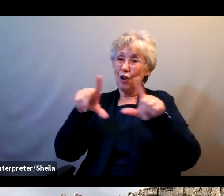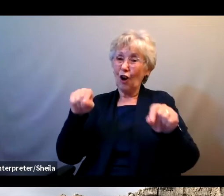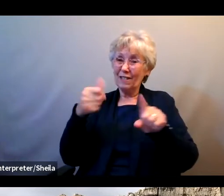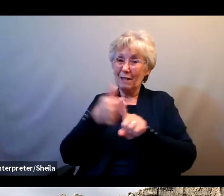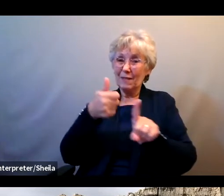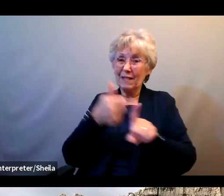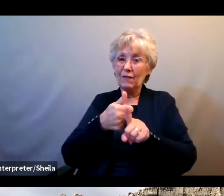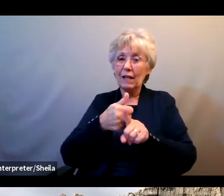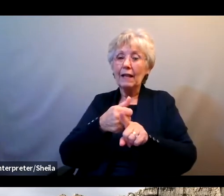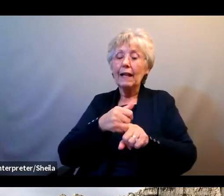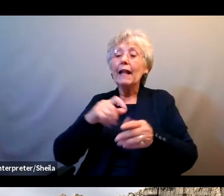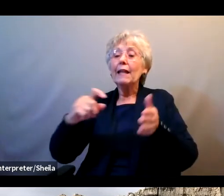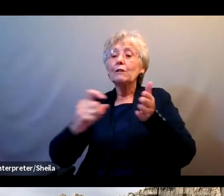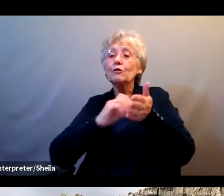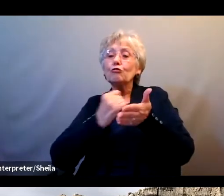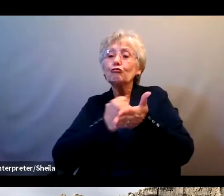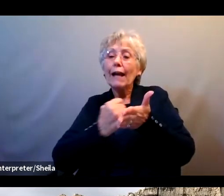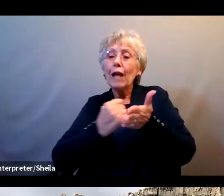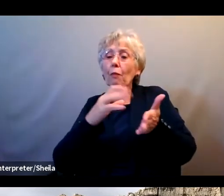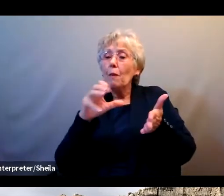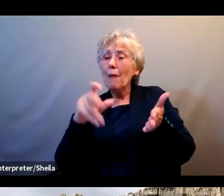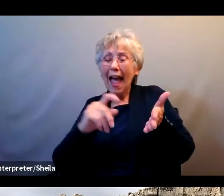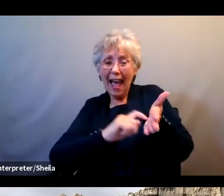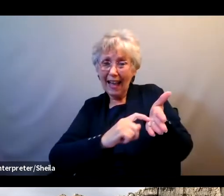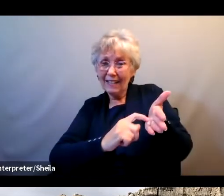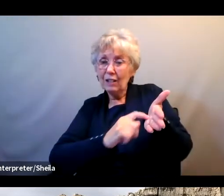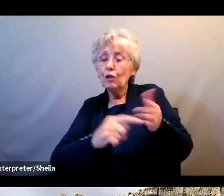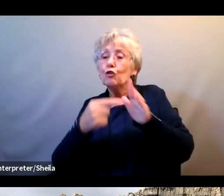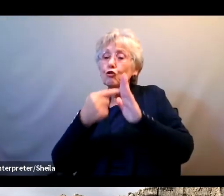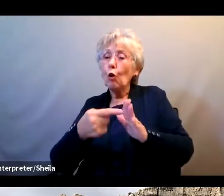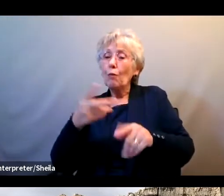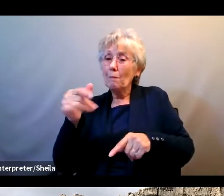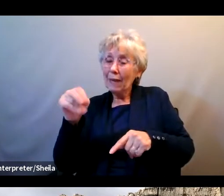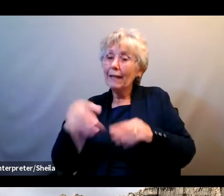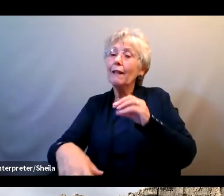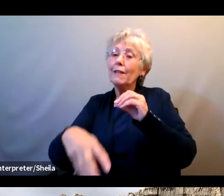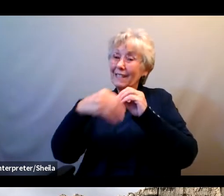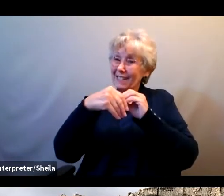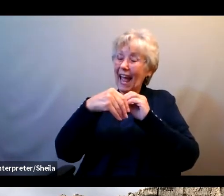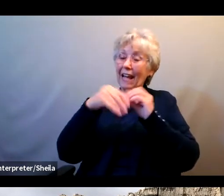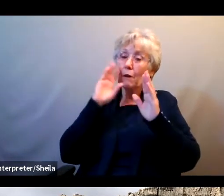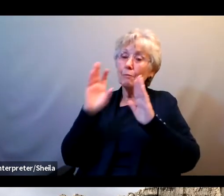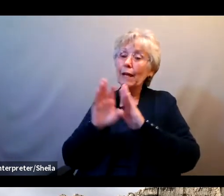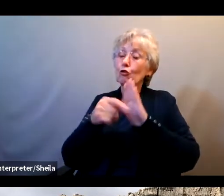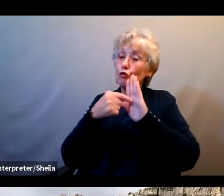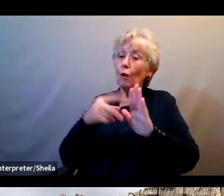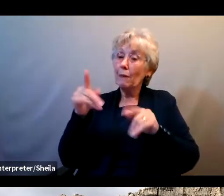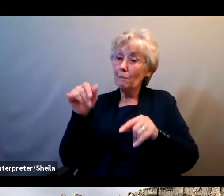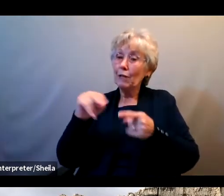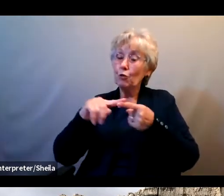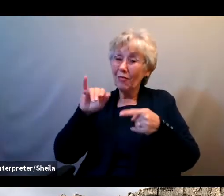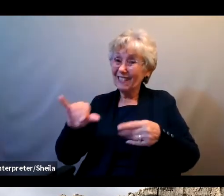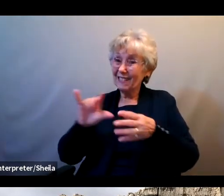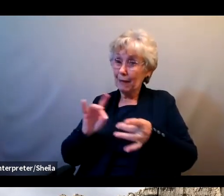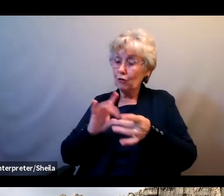the back out to reveal the pin, then attach the pictures showing the pin to this message and email them back to